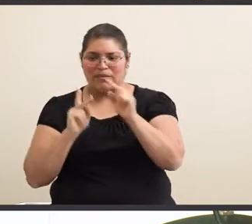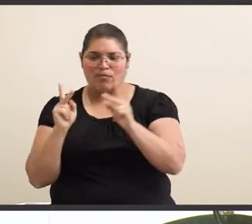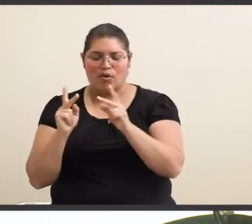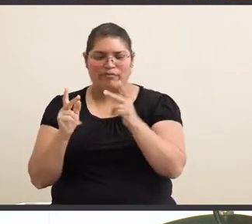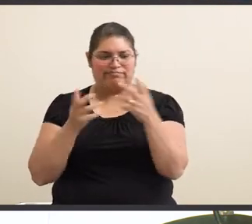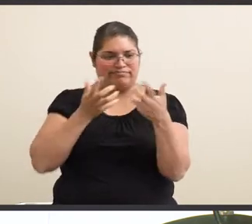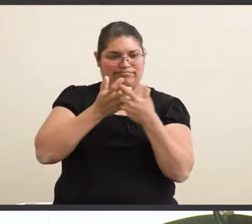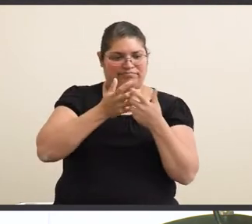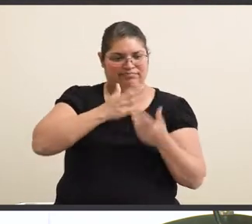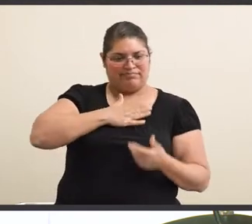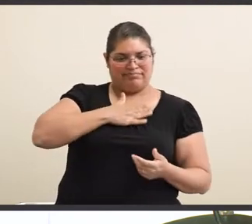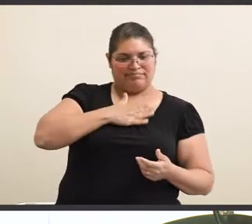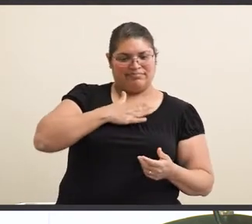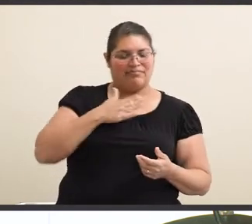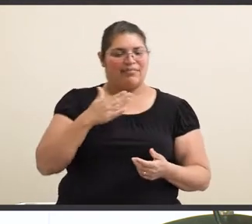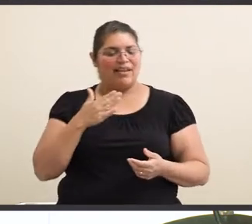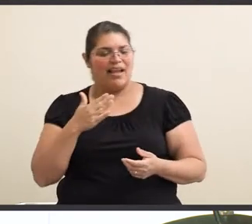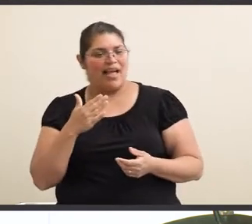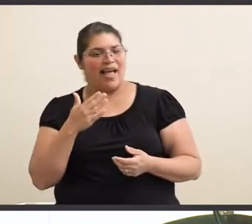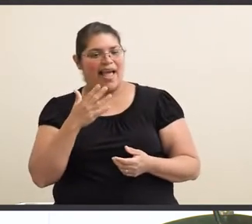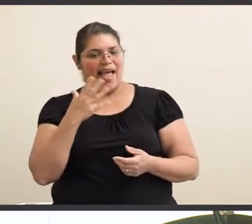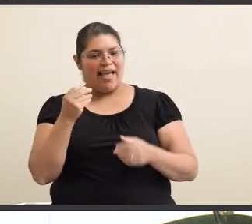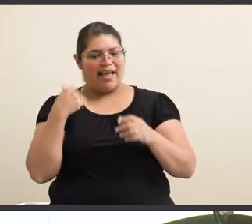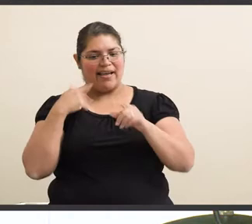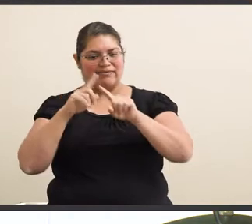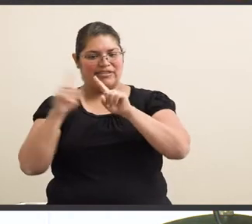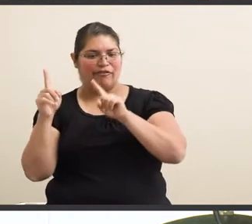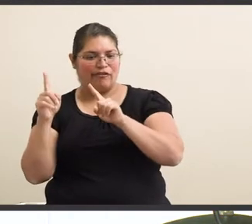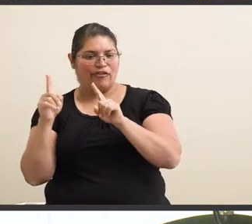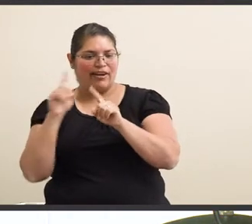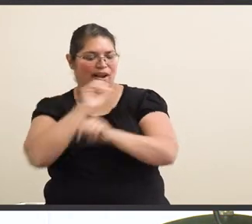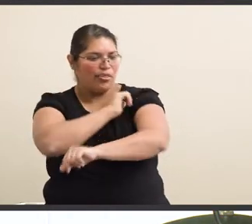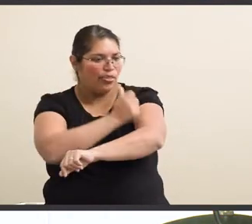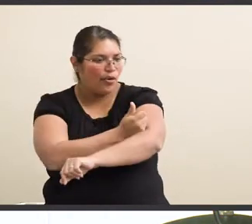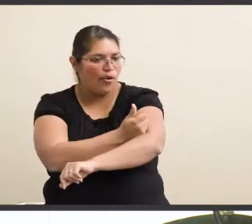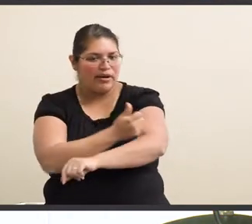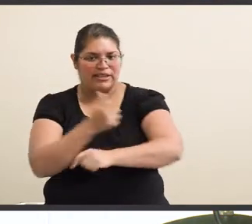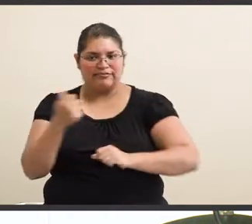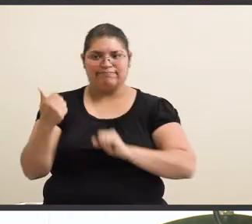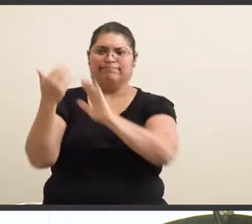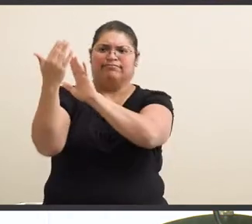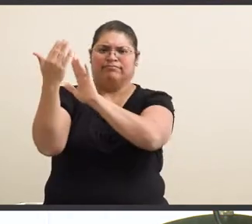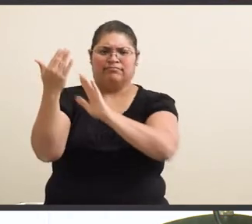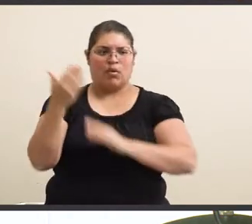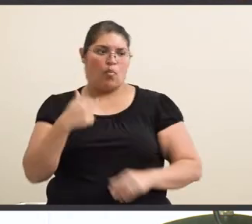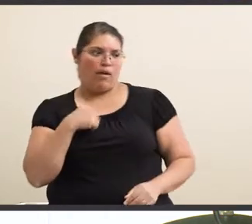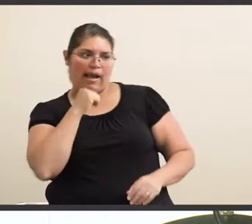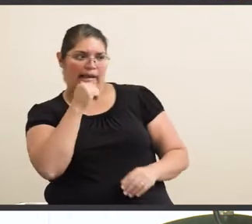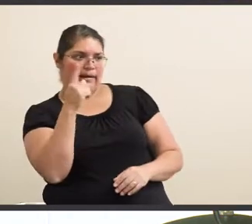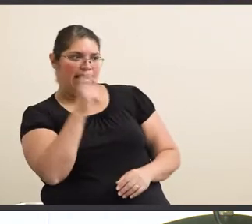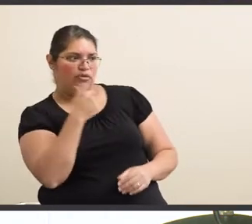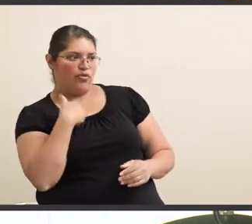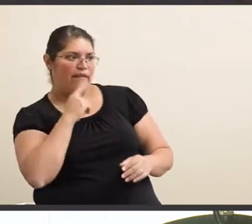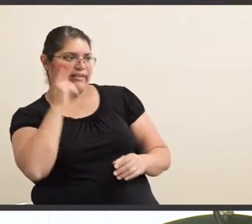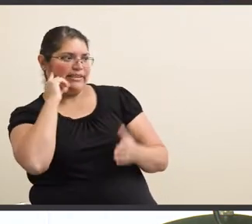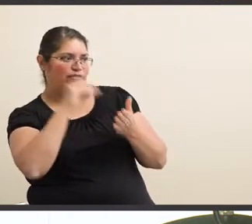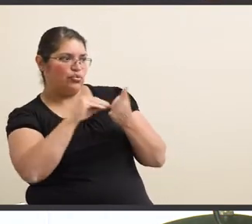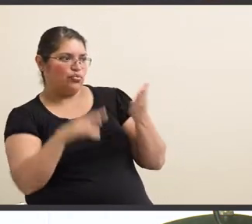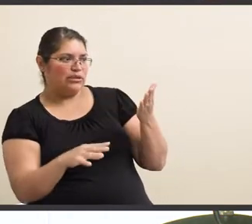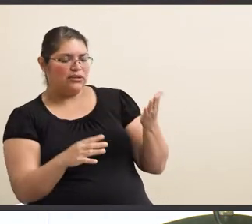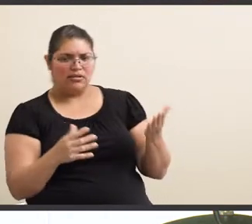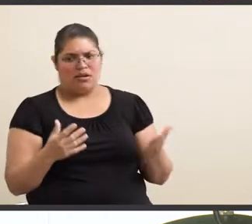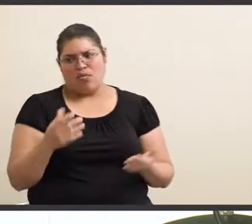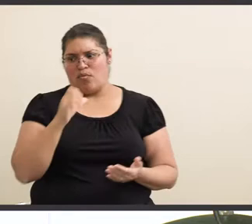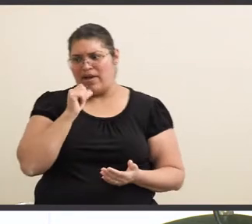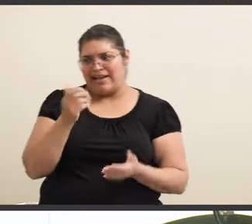I've had, and, you know, when the different, um, authorities would bring it up to them, they would say, well, I didn't ask to have a deaf student. And